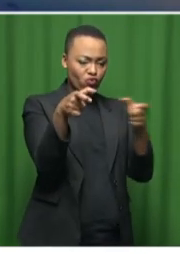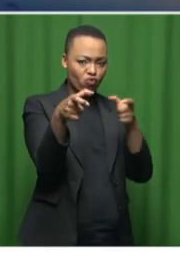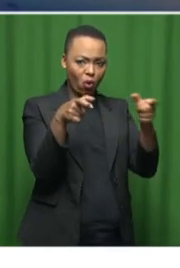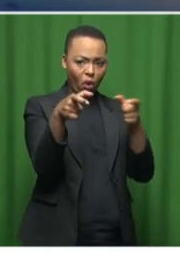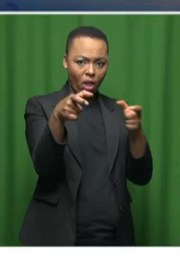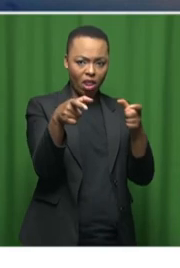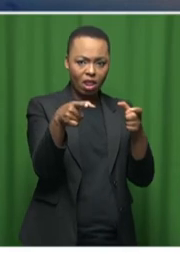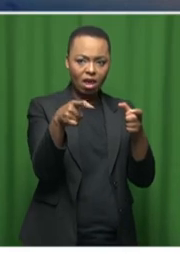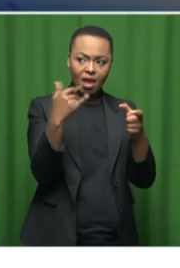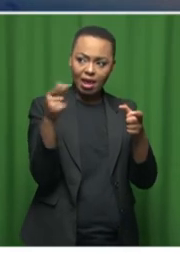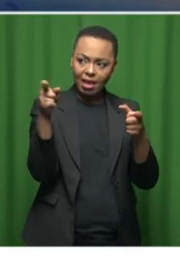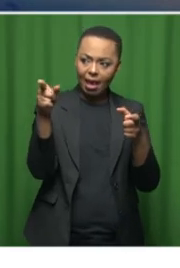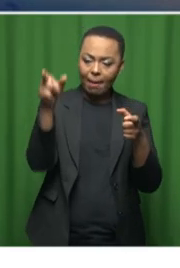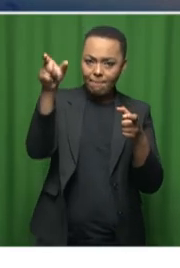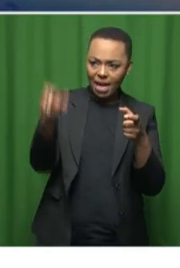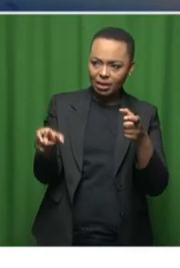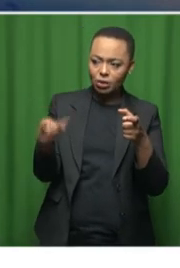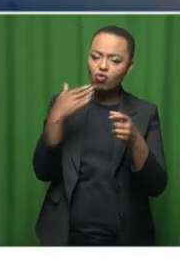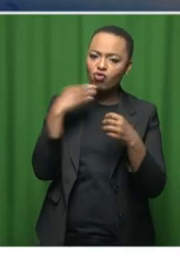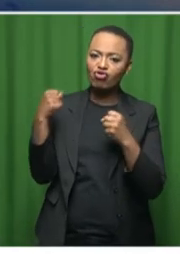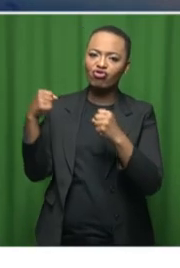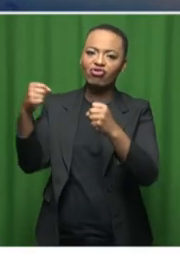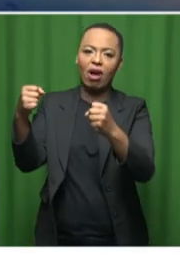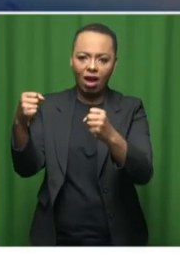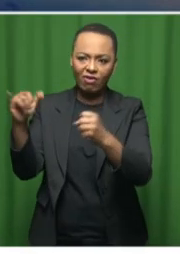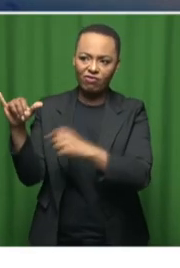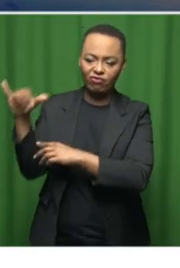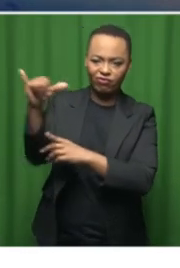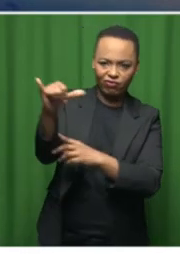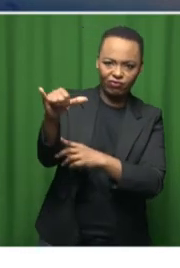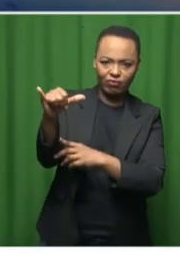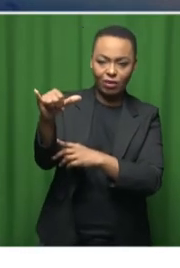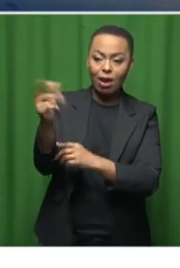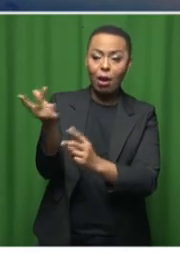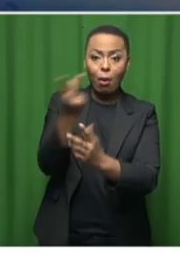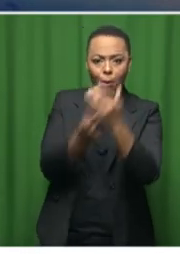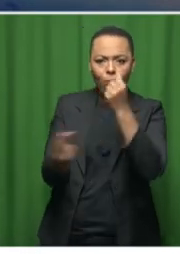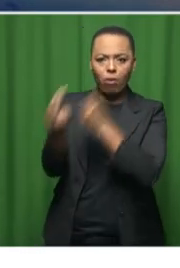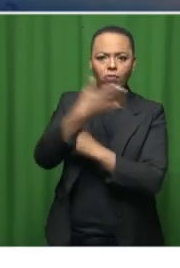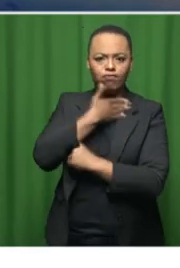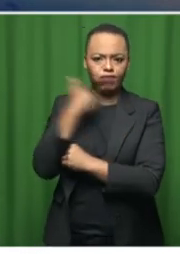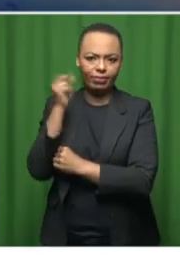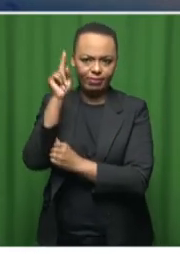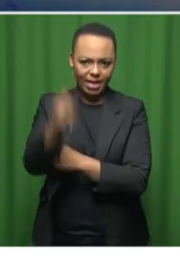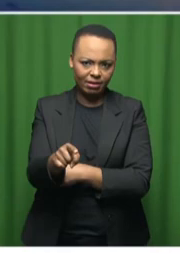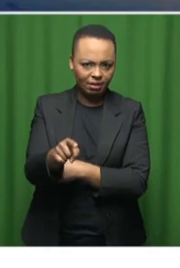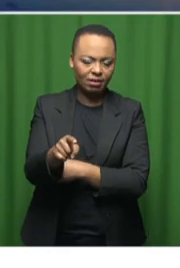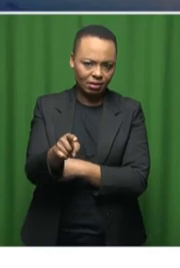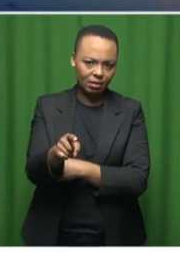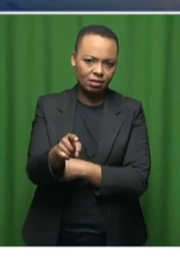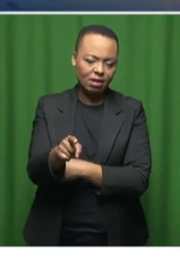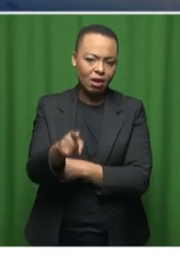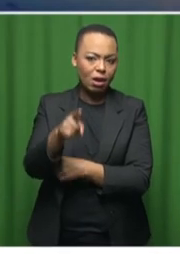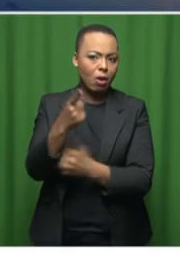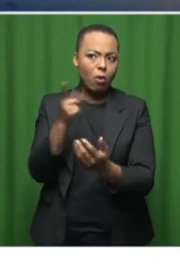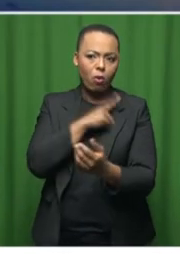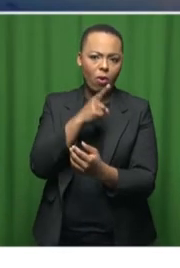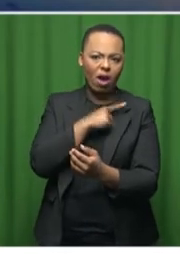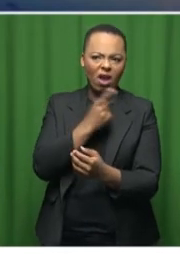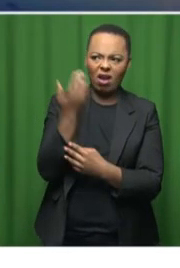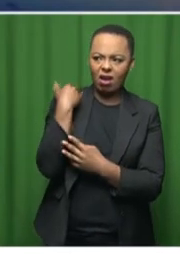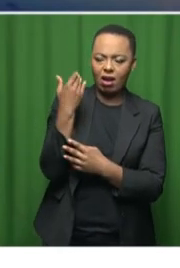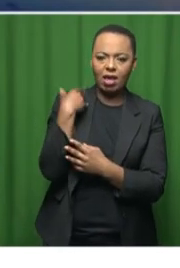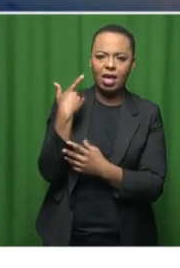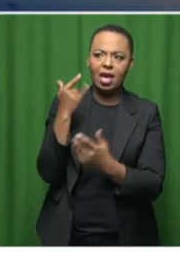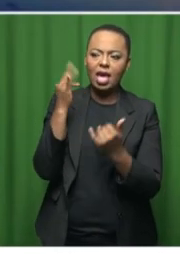know what is happening. We are also saying let's produce the best. And we've not been doing that exceptionally good in terms